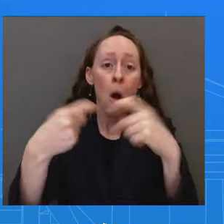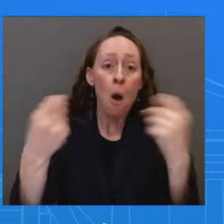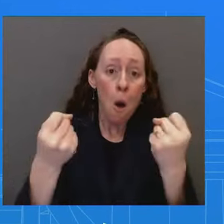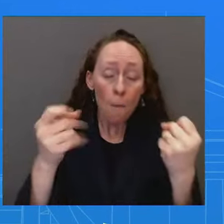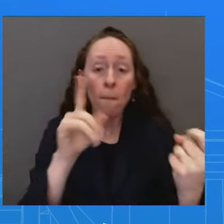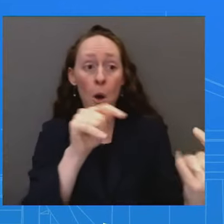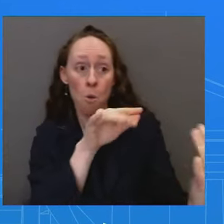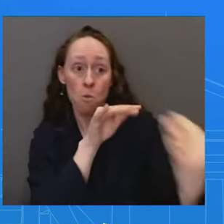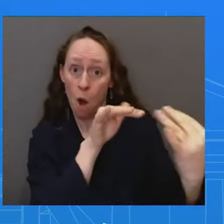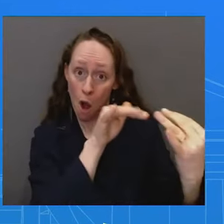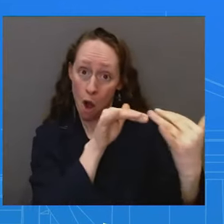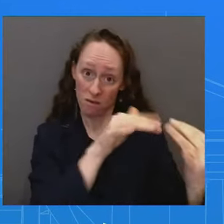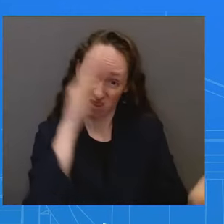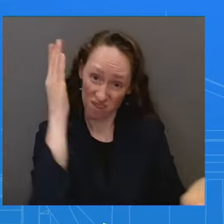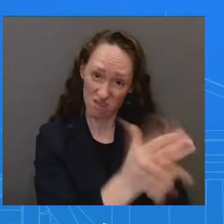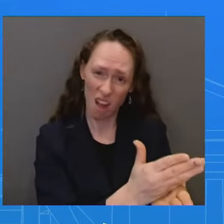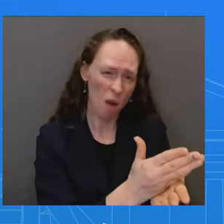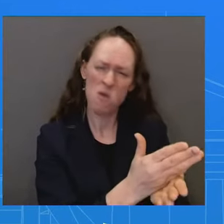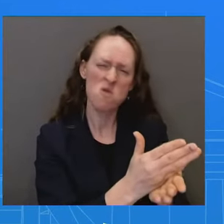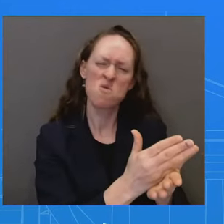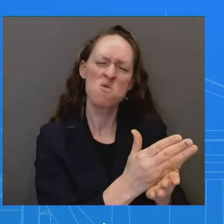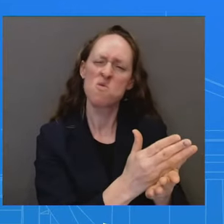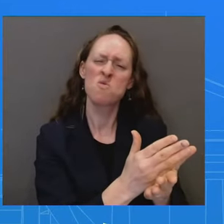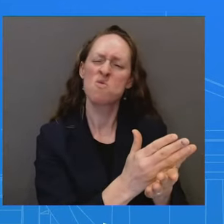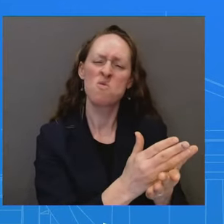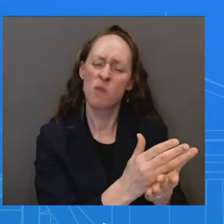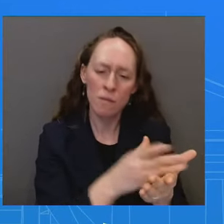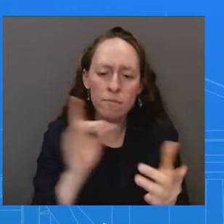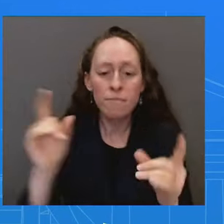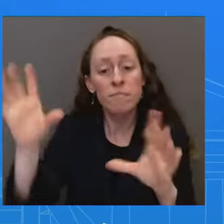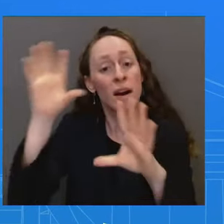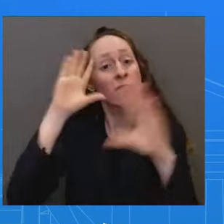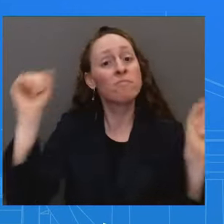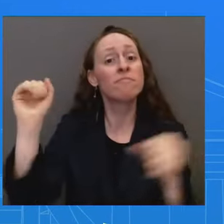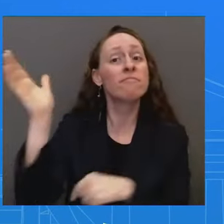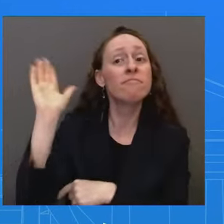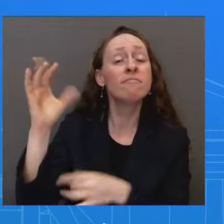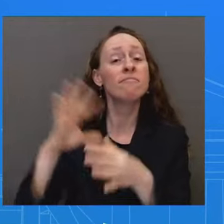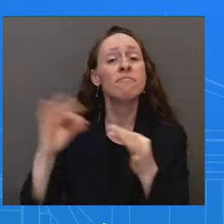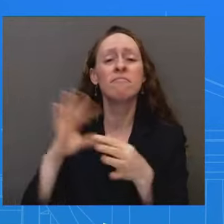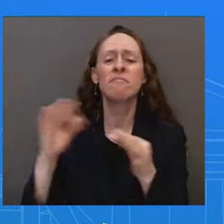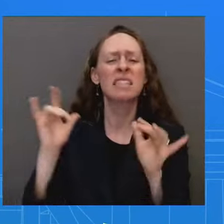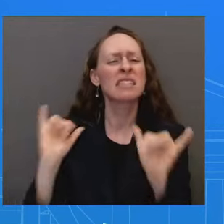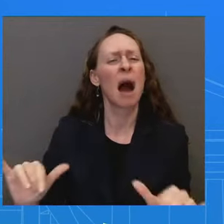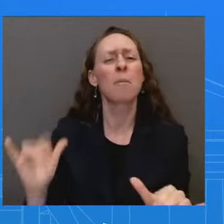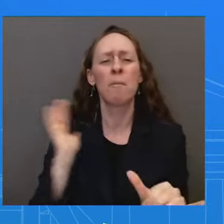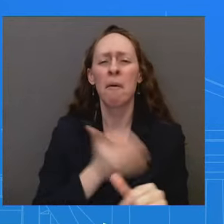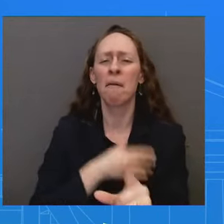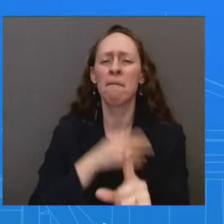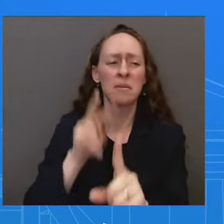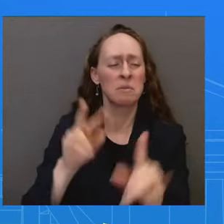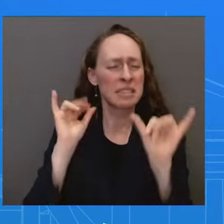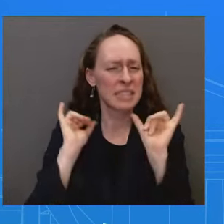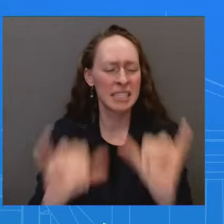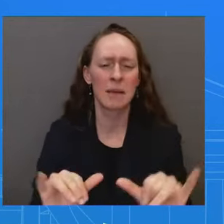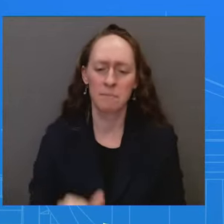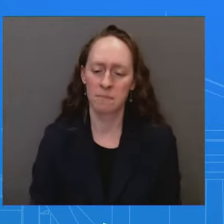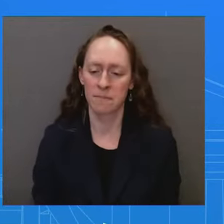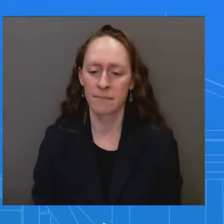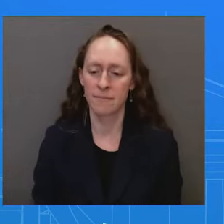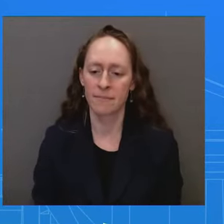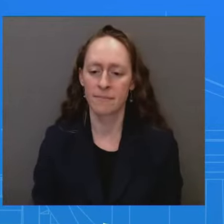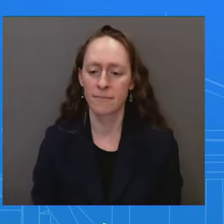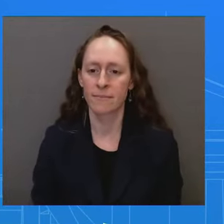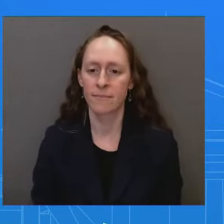-a-a very consistent view that he has had since the beginning of the conflict. Well, we've got the China question. Today, China launched a satellite over Taiwan's airspace.